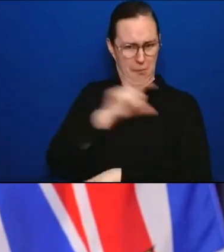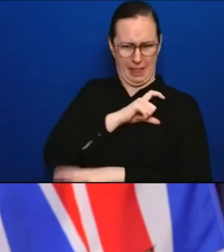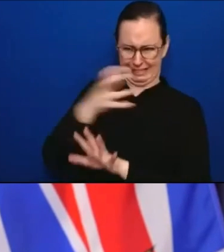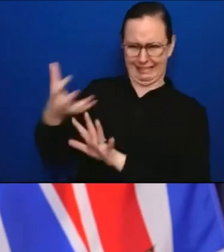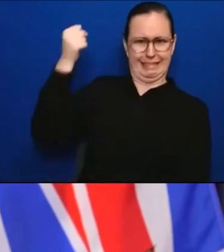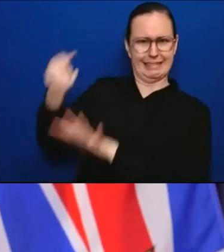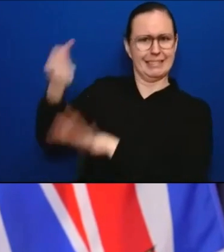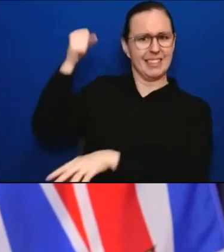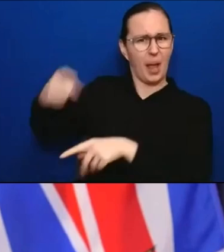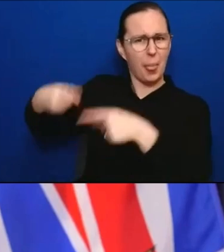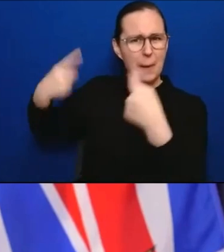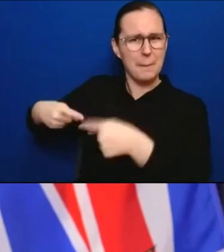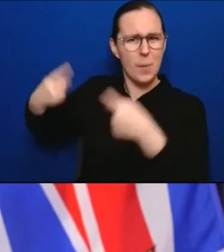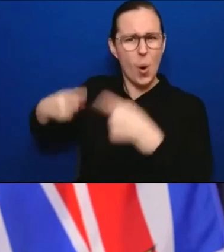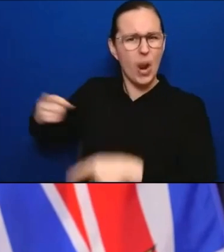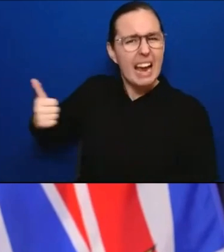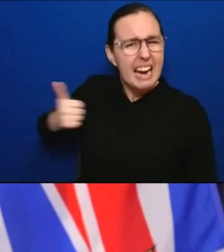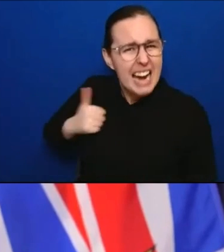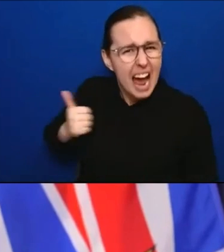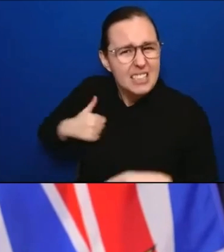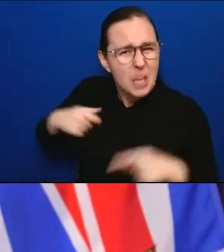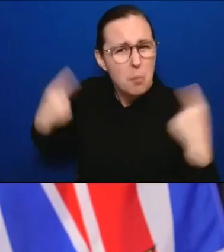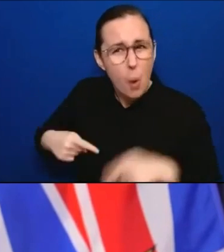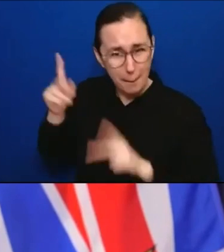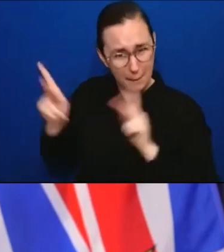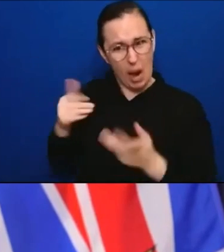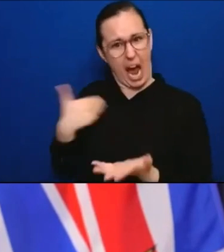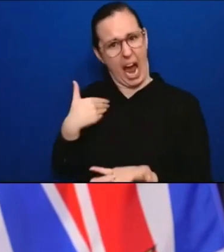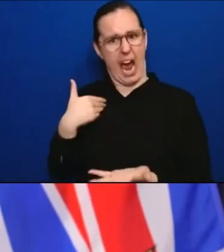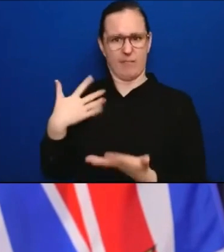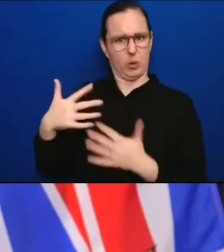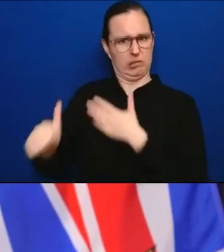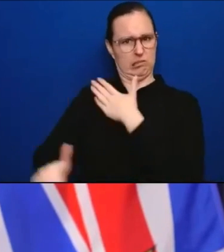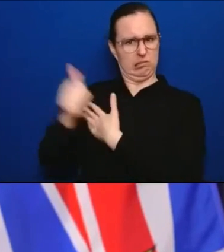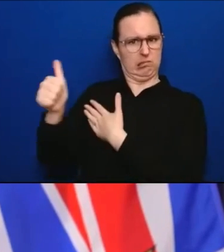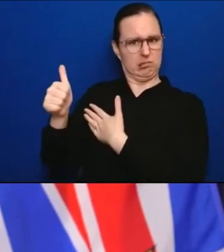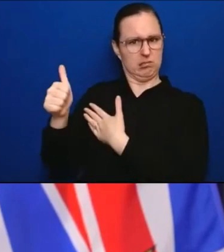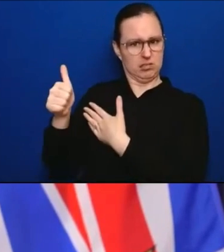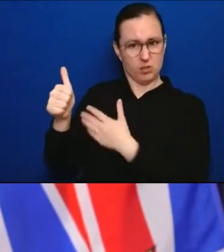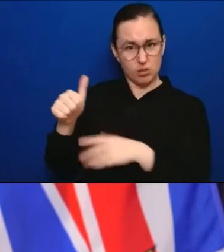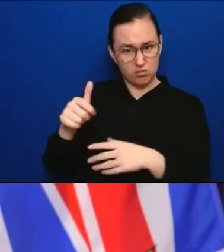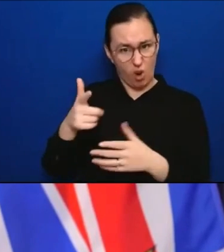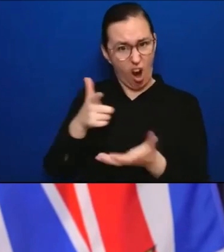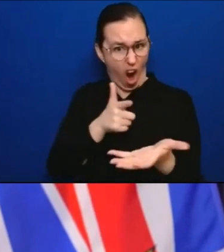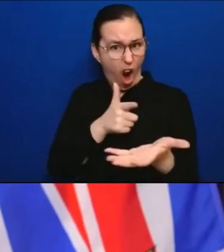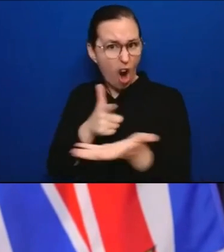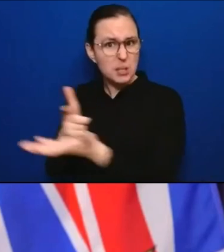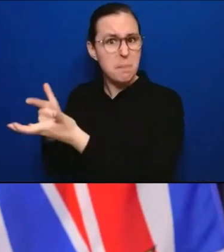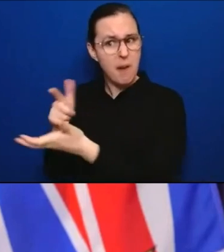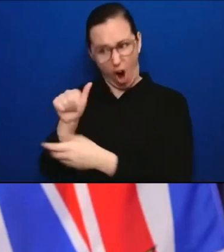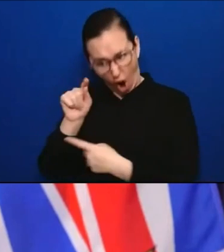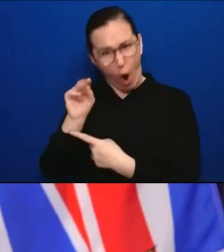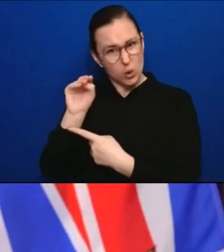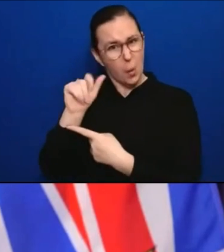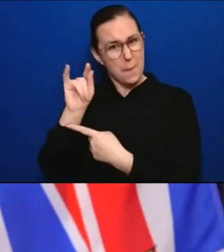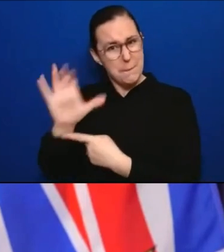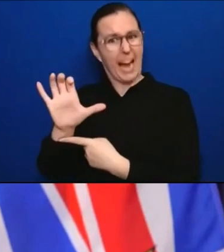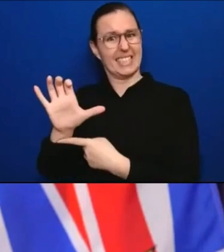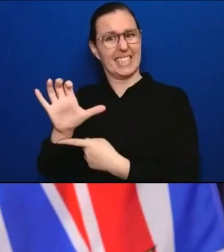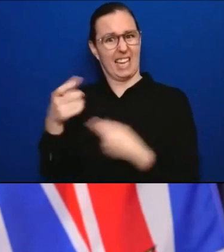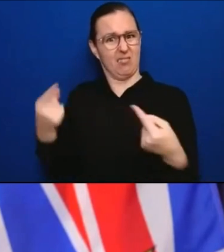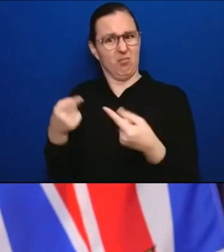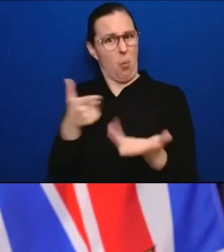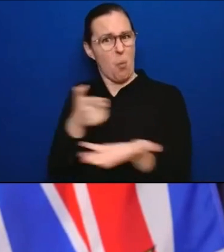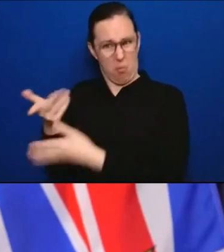that the vast majority want to get along, respect each other. again, determine everyone's comfort level and get on with your lives.